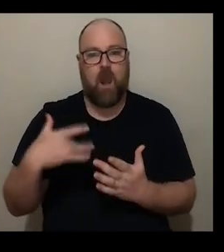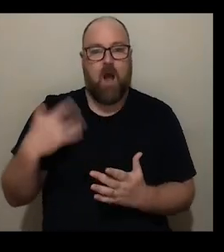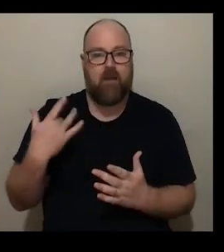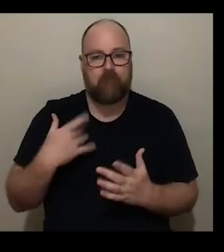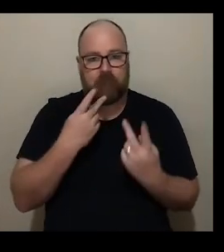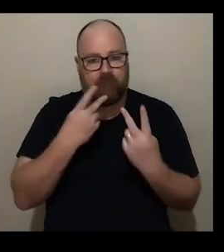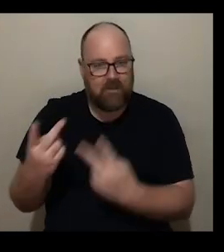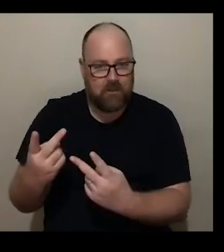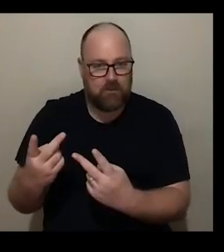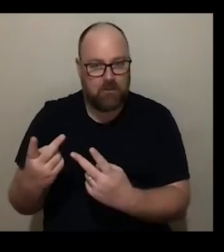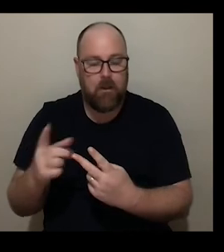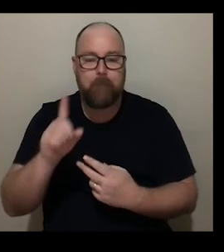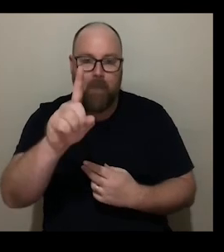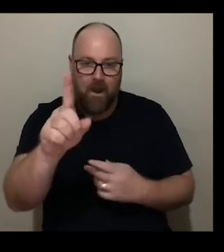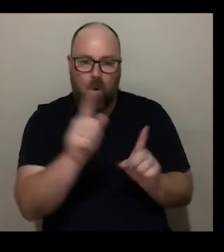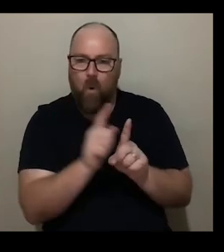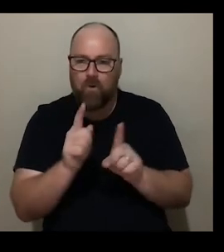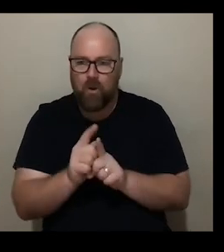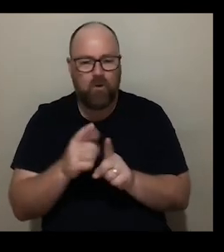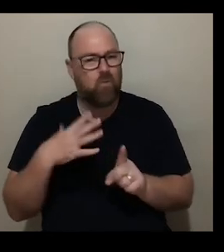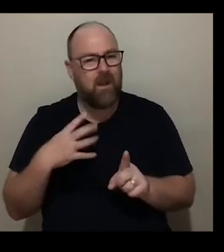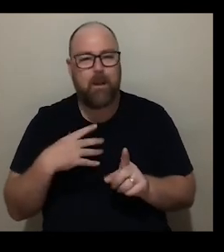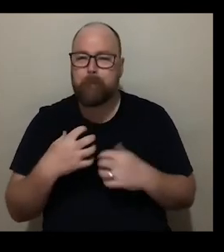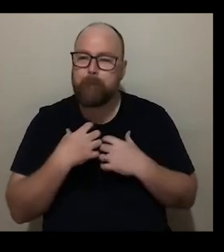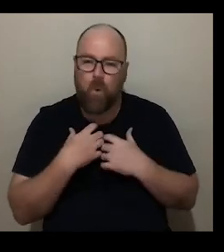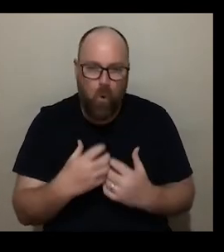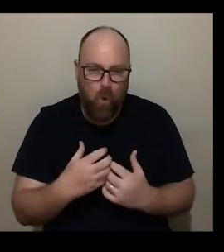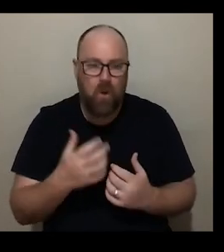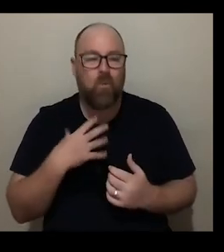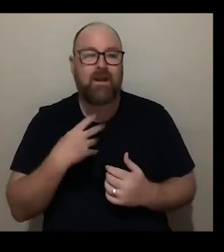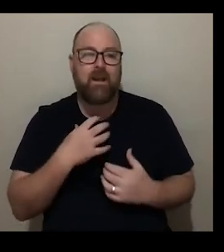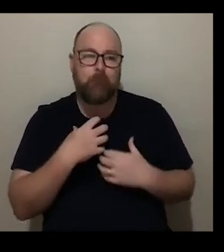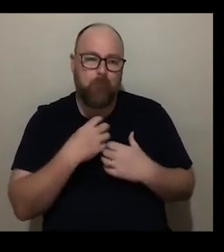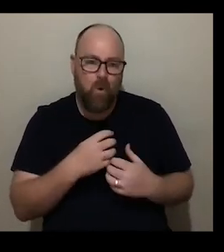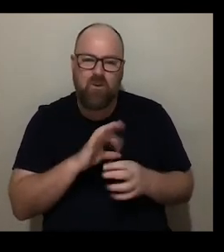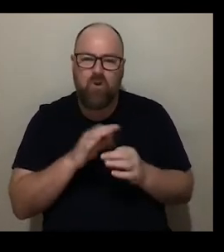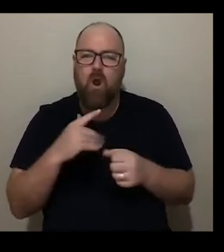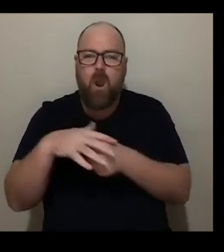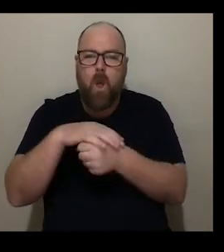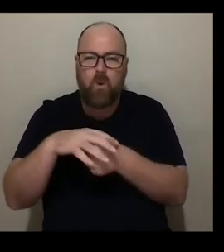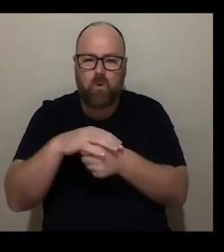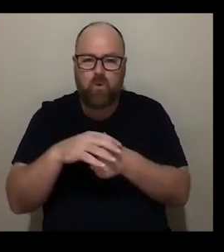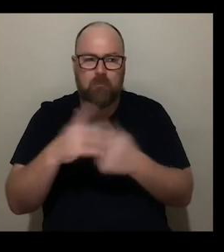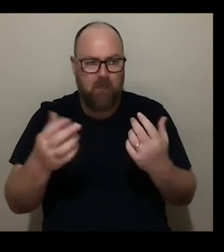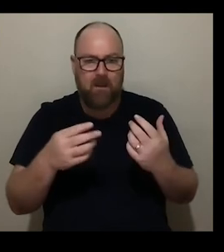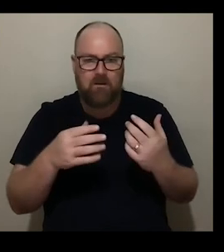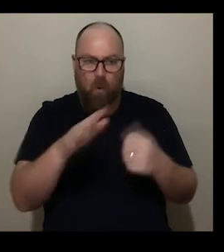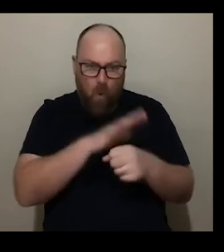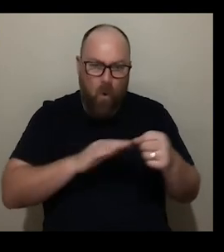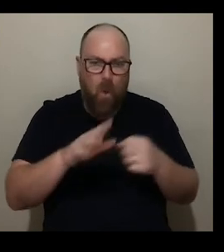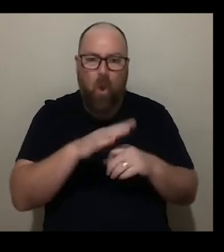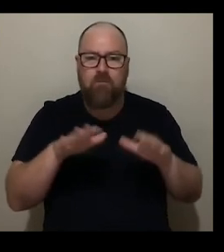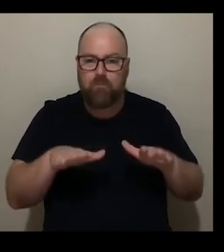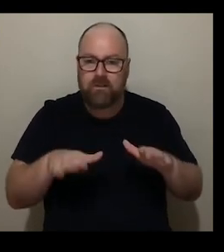um realizing that we need to do more than that we need to engage with not just local audiences but national and